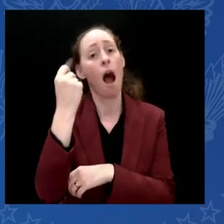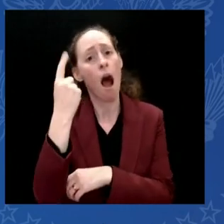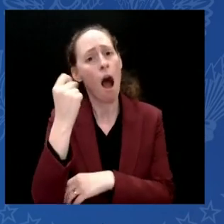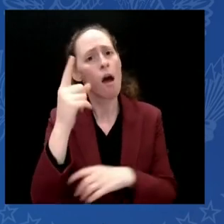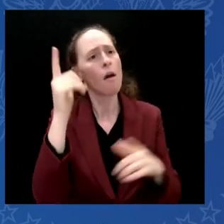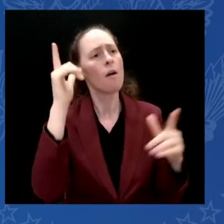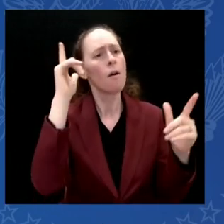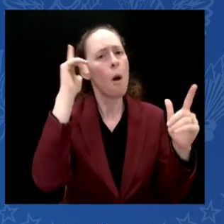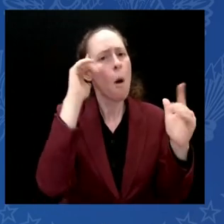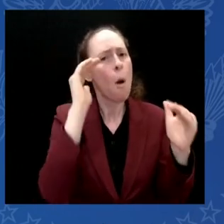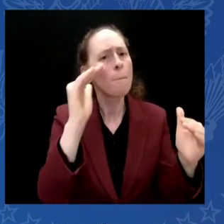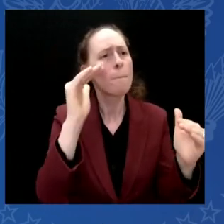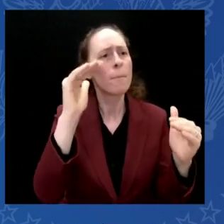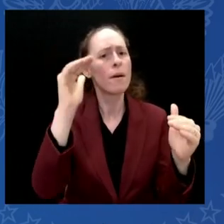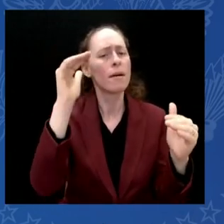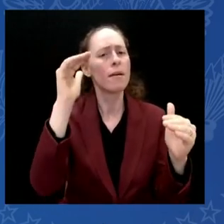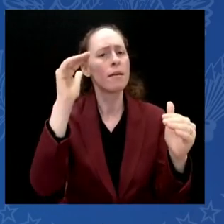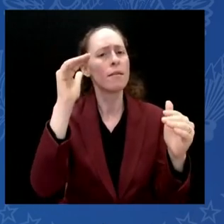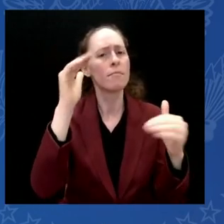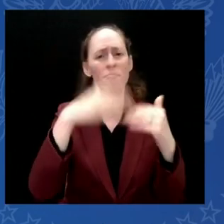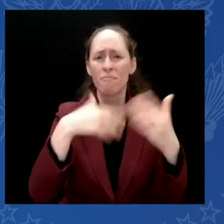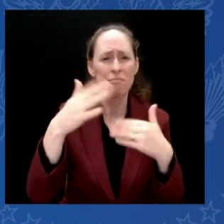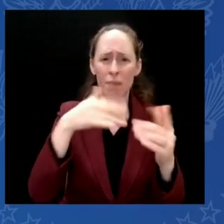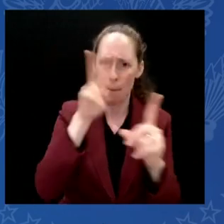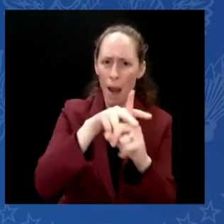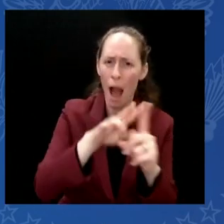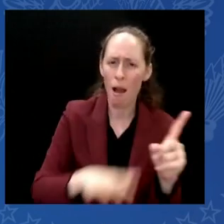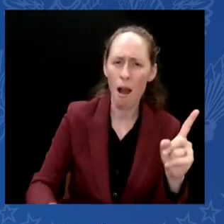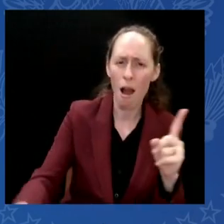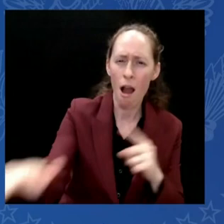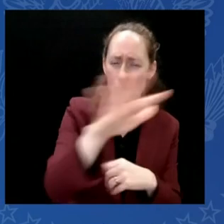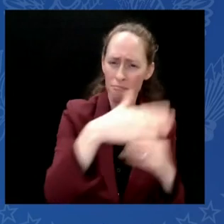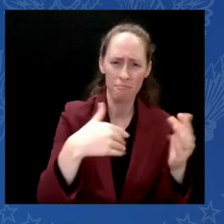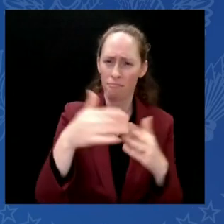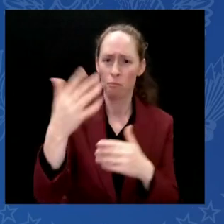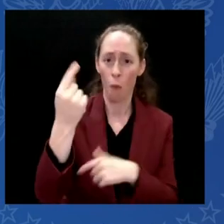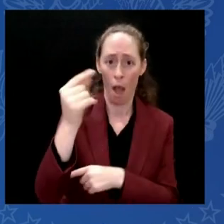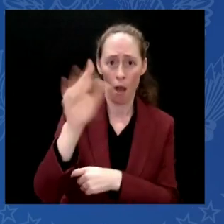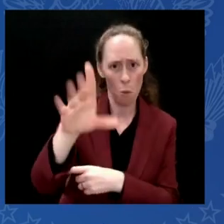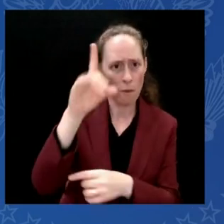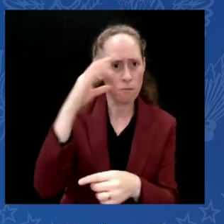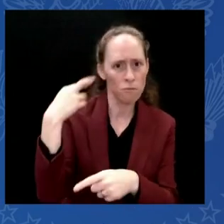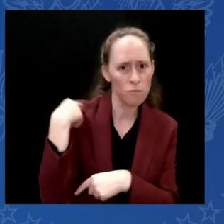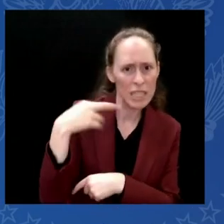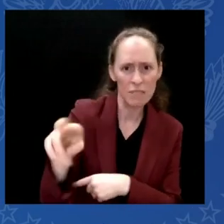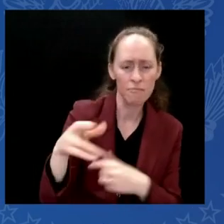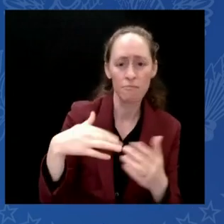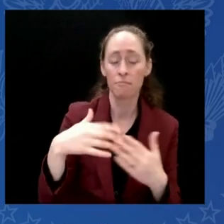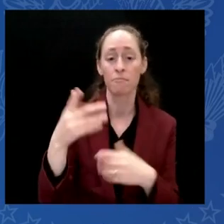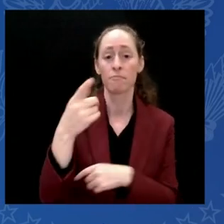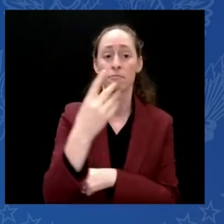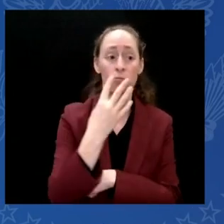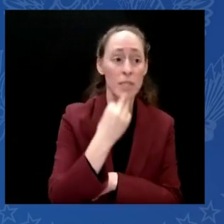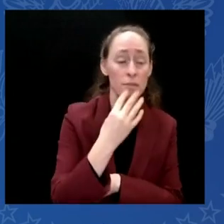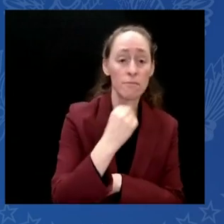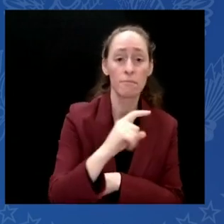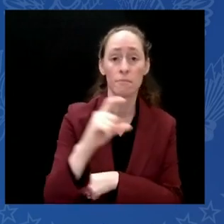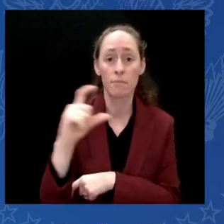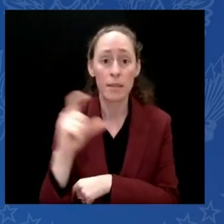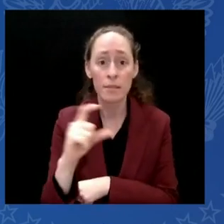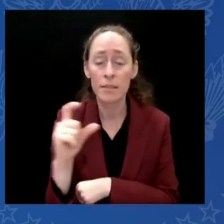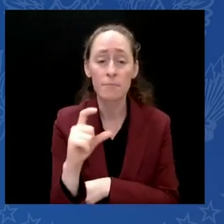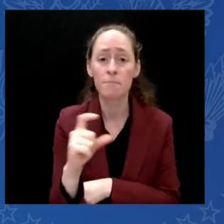Muslim, Buddhist, or any other faith, or no faith at all. It speaks to all of us as human beings who are here on this Earth